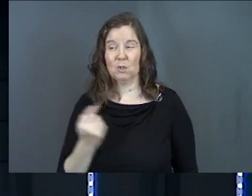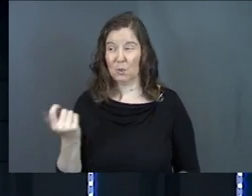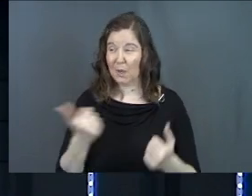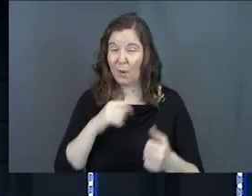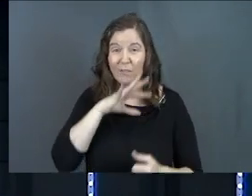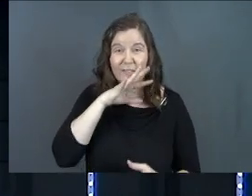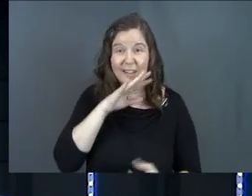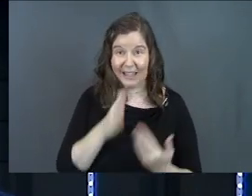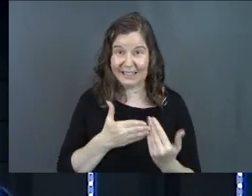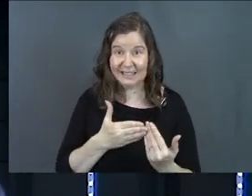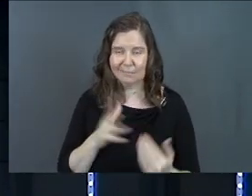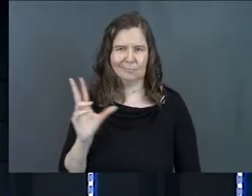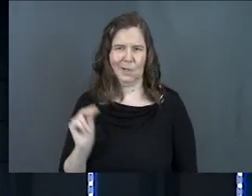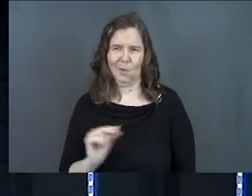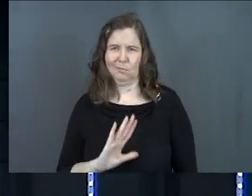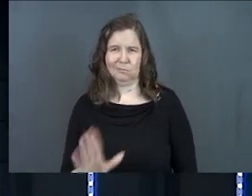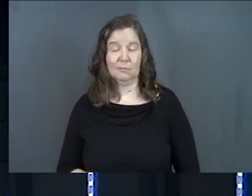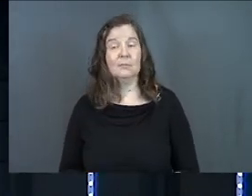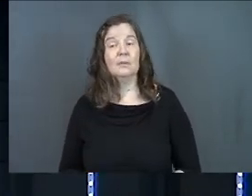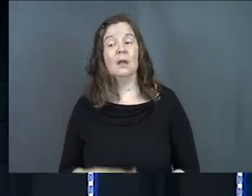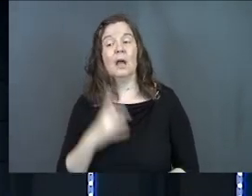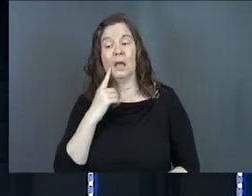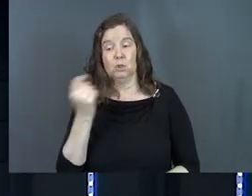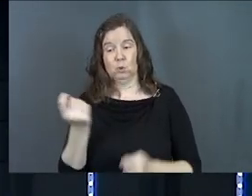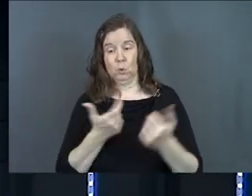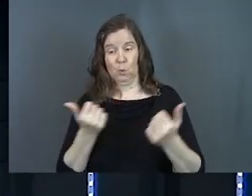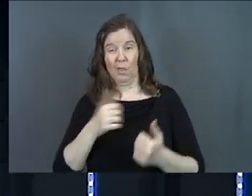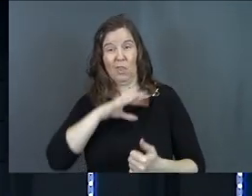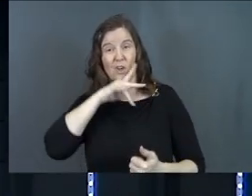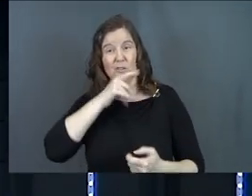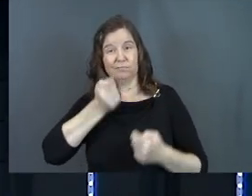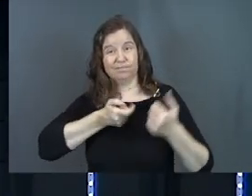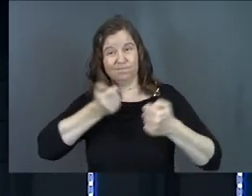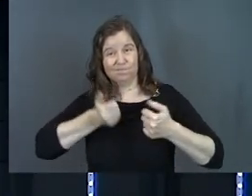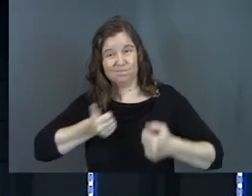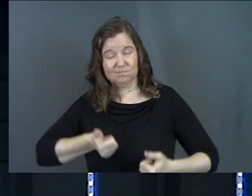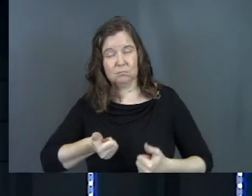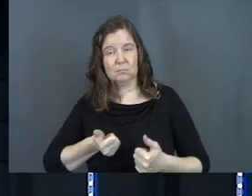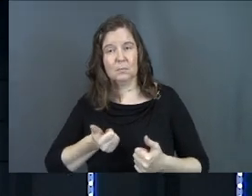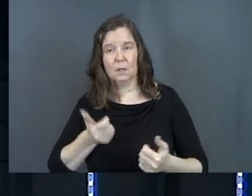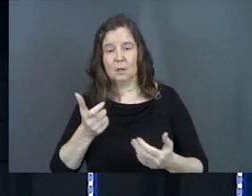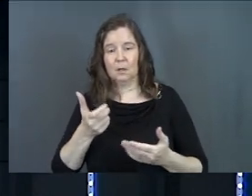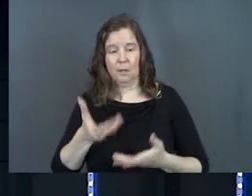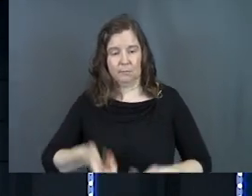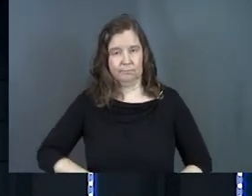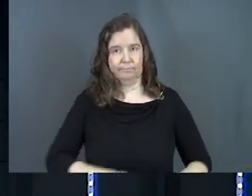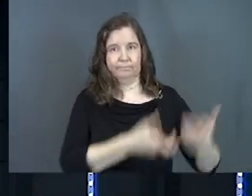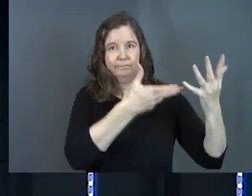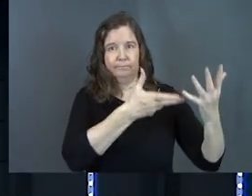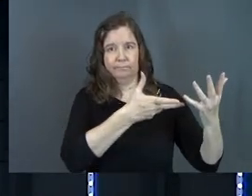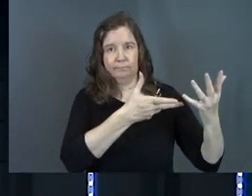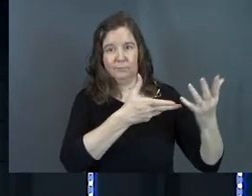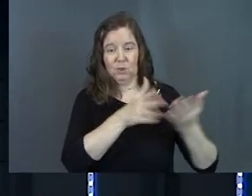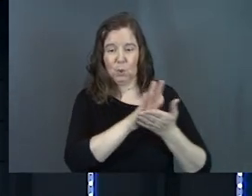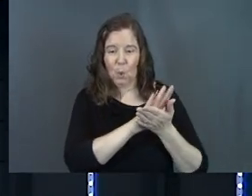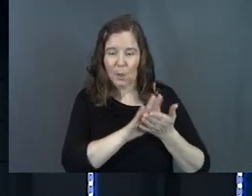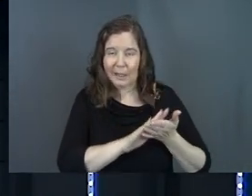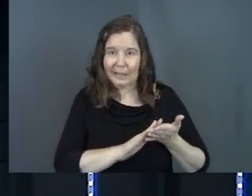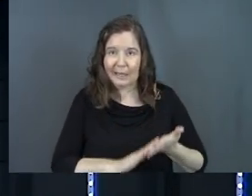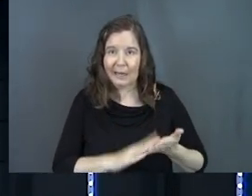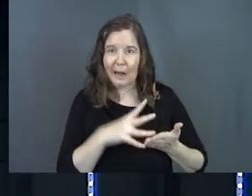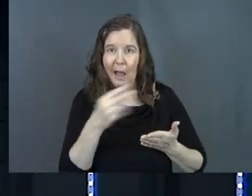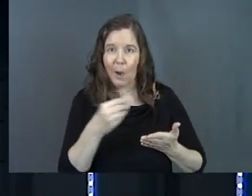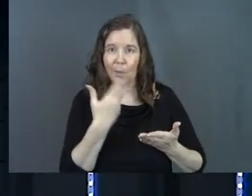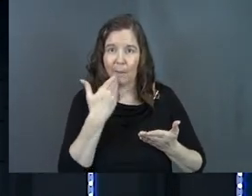No. Next, as you get rid of all the filth that's in your life, I want you to bring in. So that's the cleanse out the